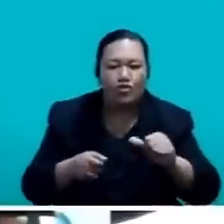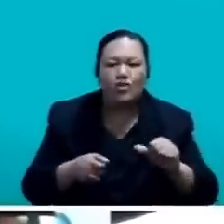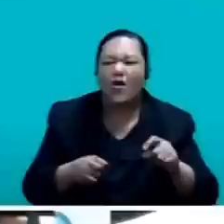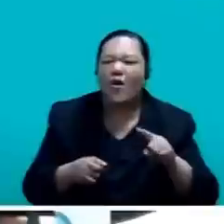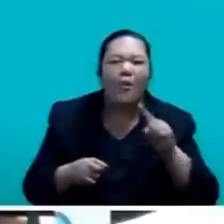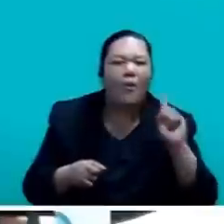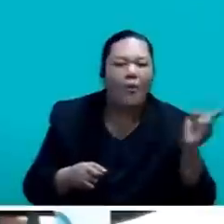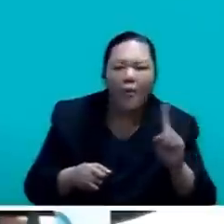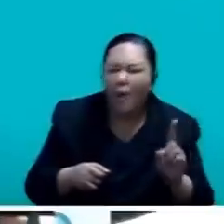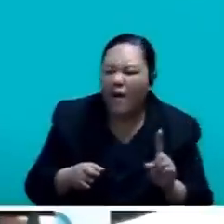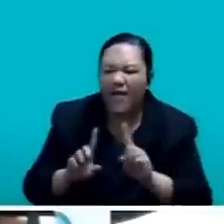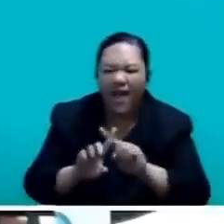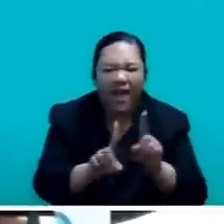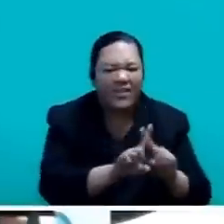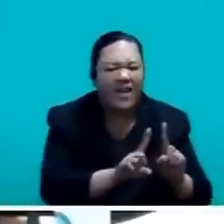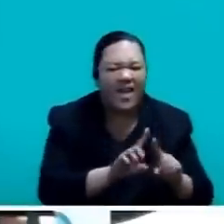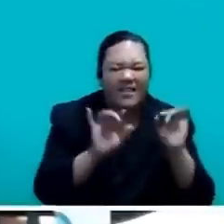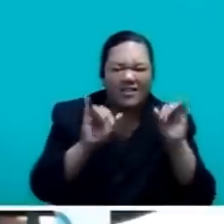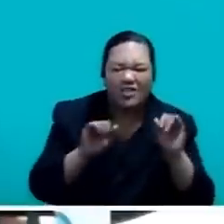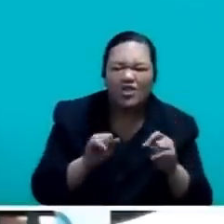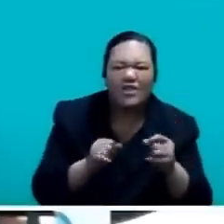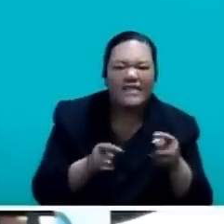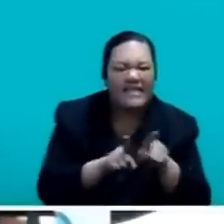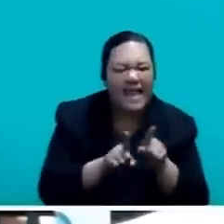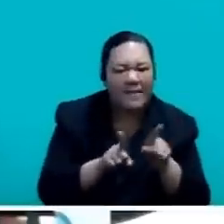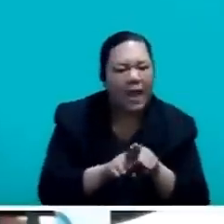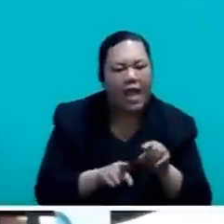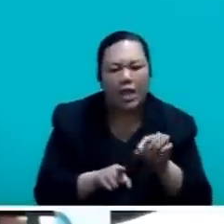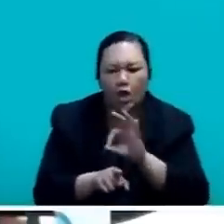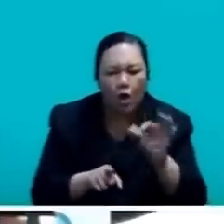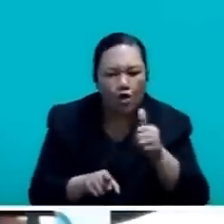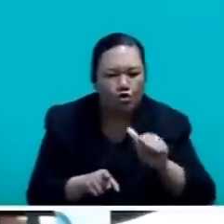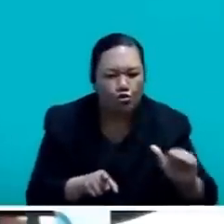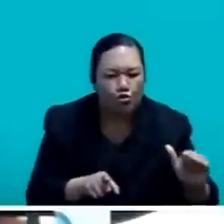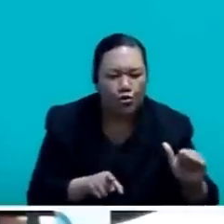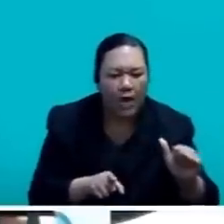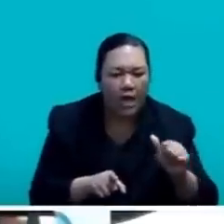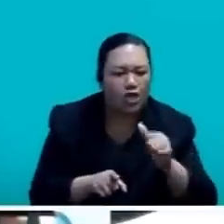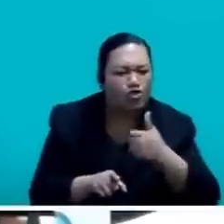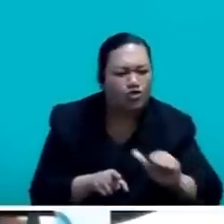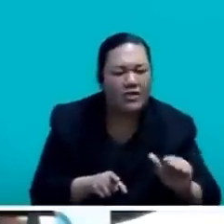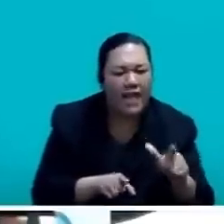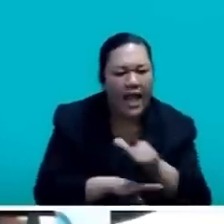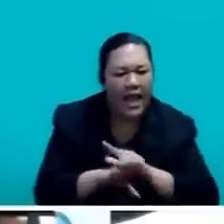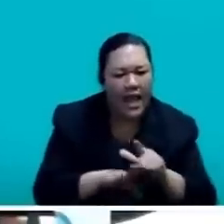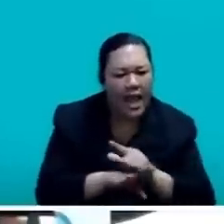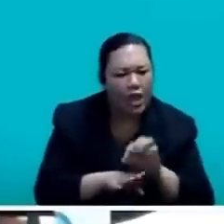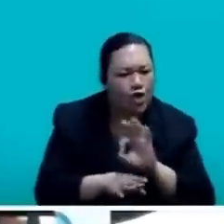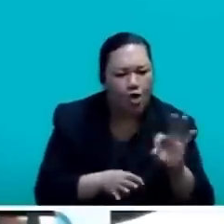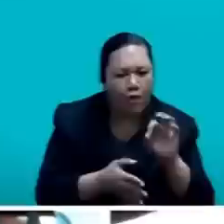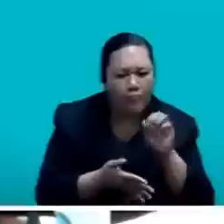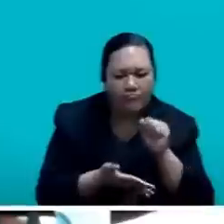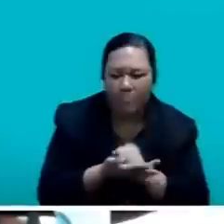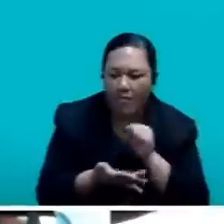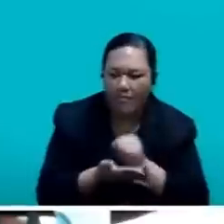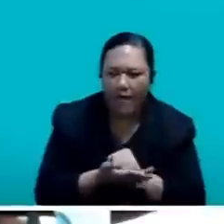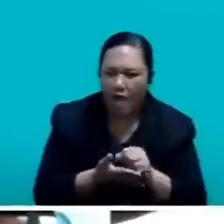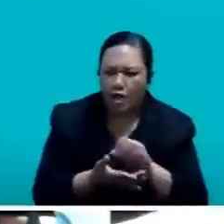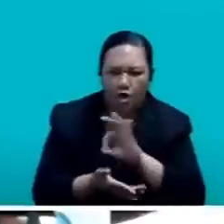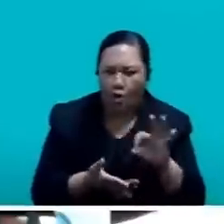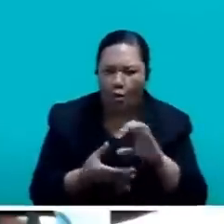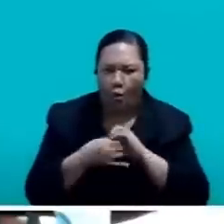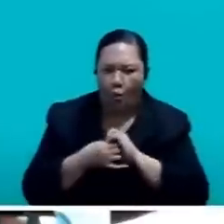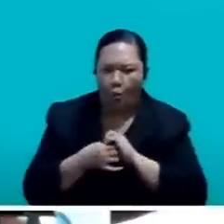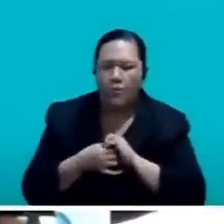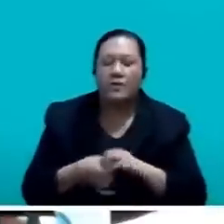dealings and forms of land use, exploration, quarrying and mining operations. Mr. Speaker, Mr. Mr. before I assume my